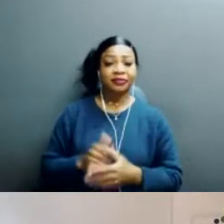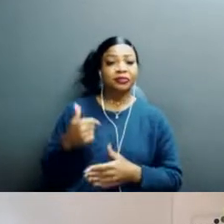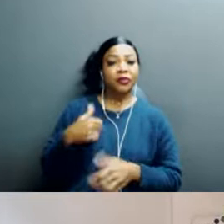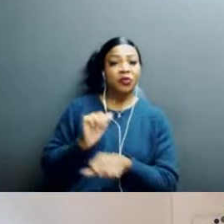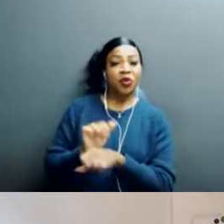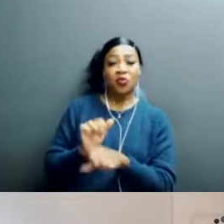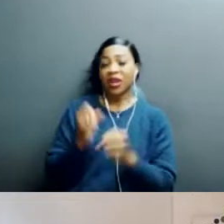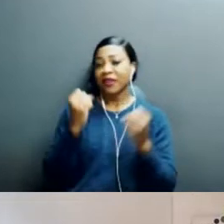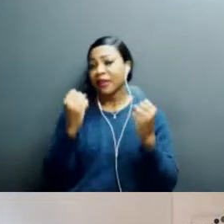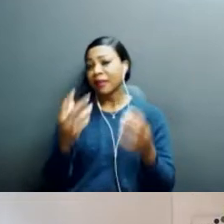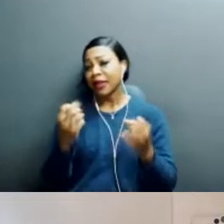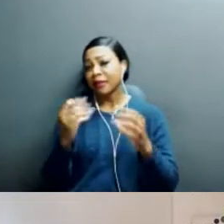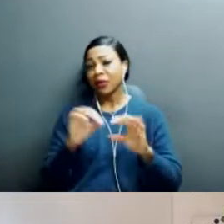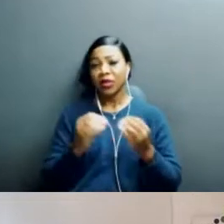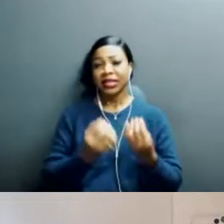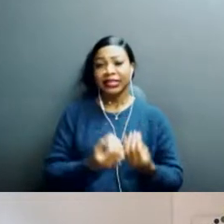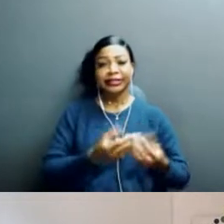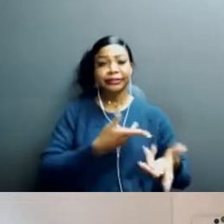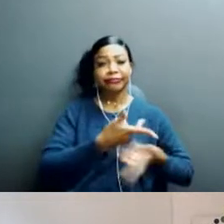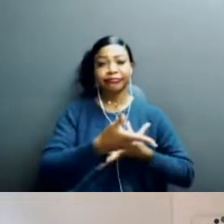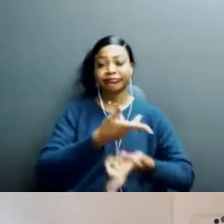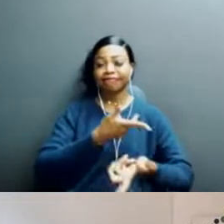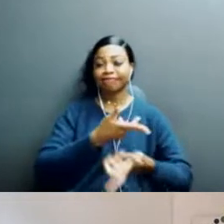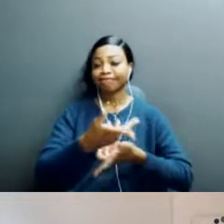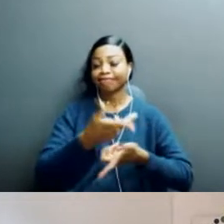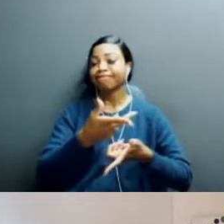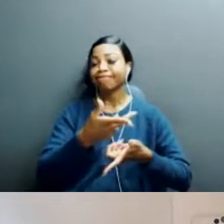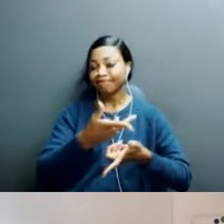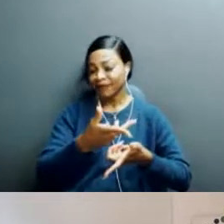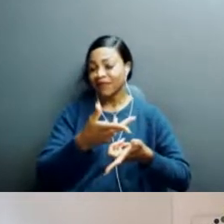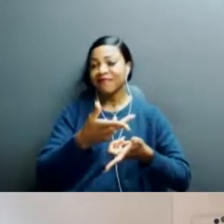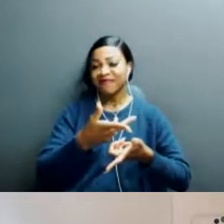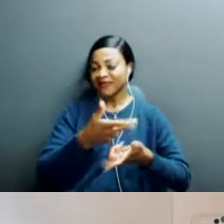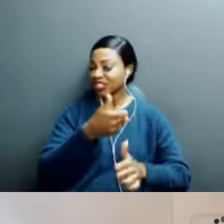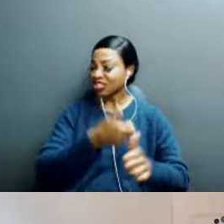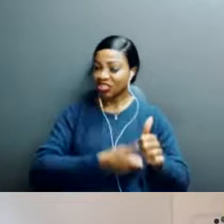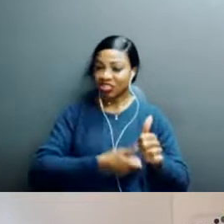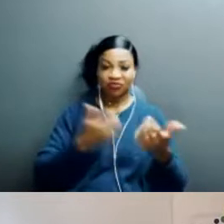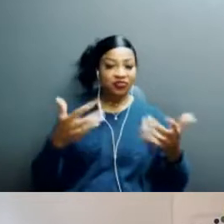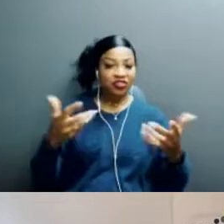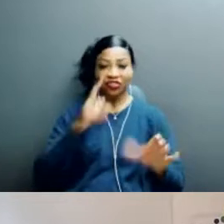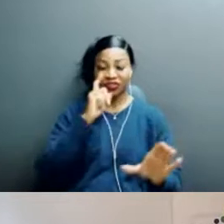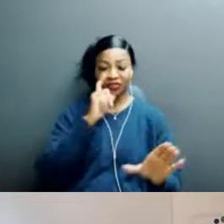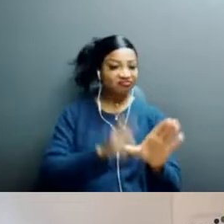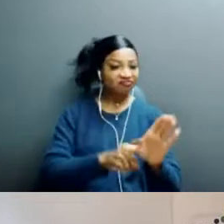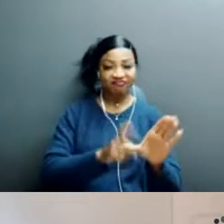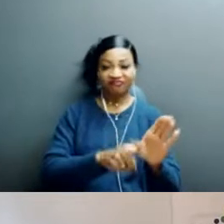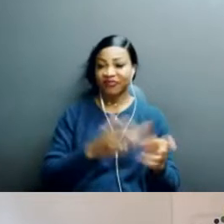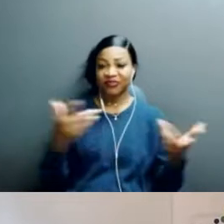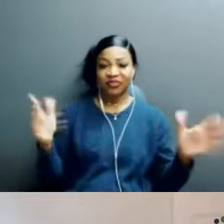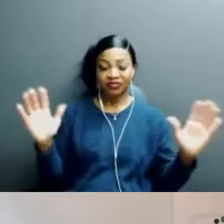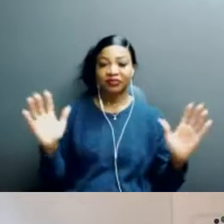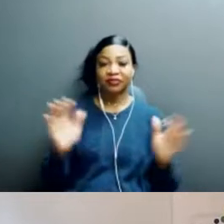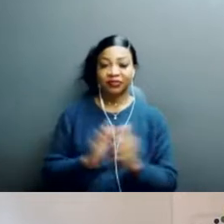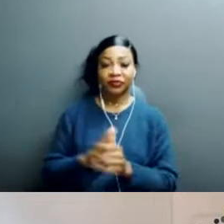literally thousands of organizations and every single one of them have been compromised in some way or another. So, um, and